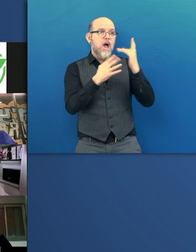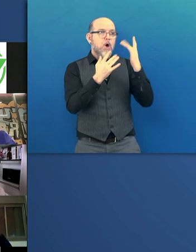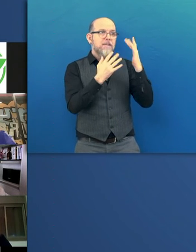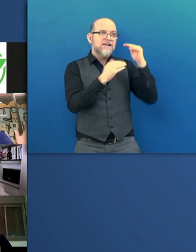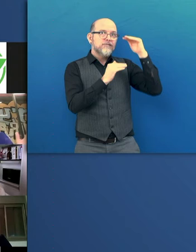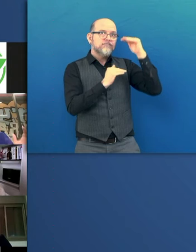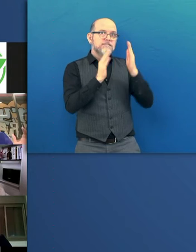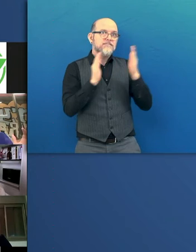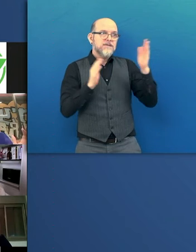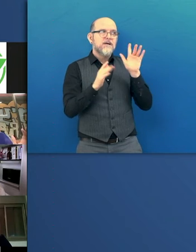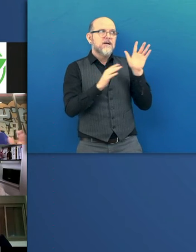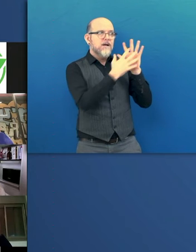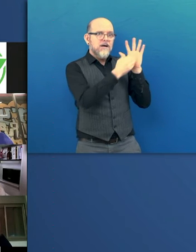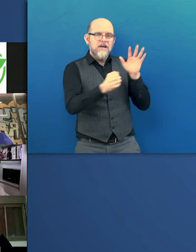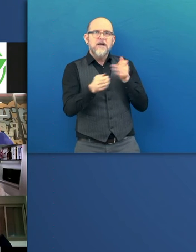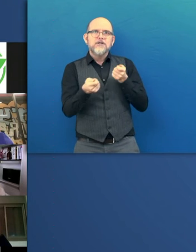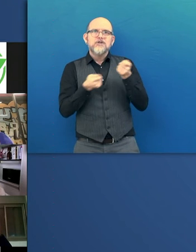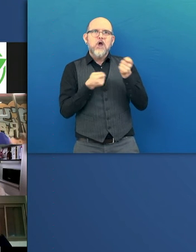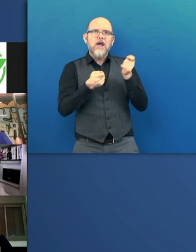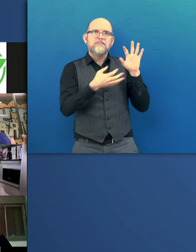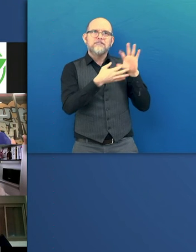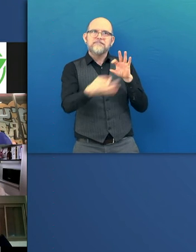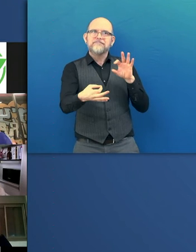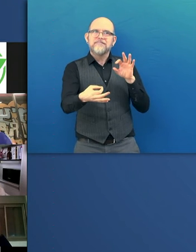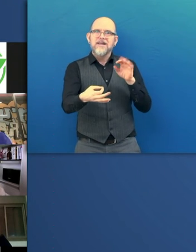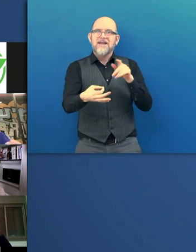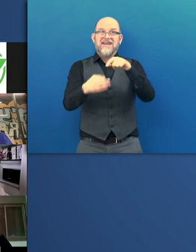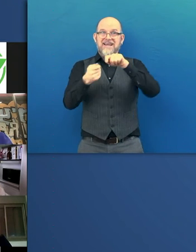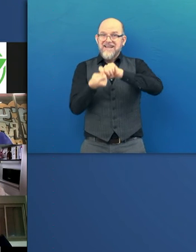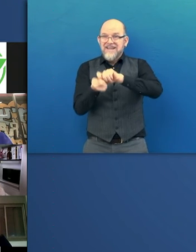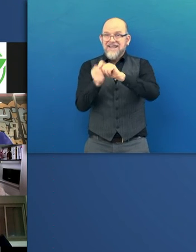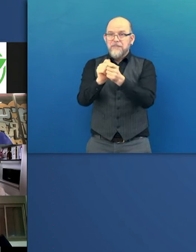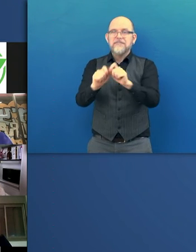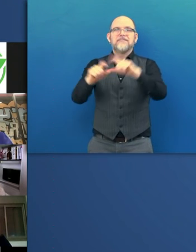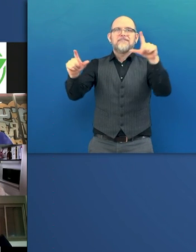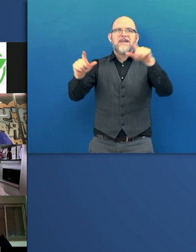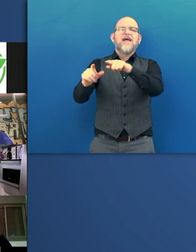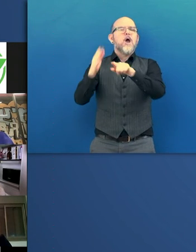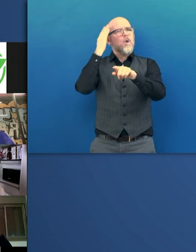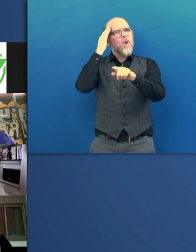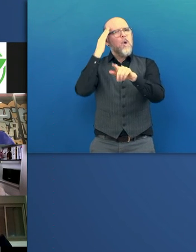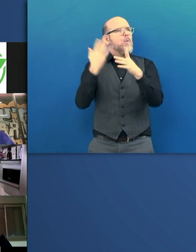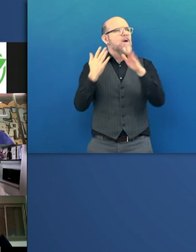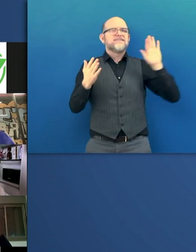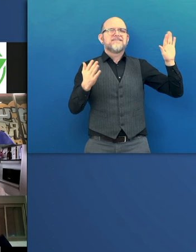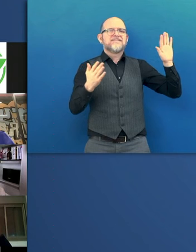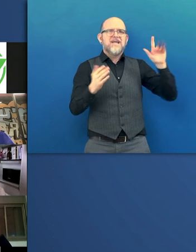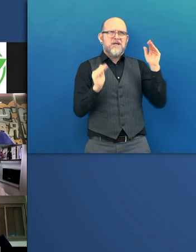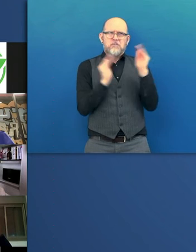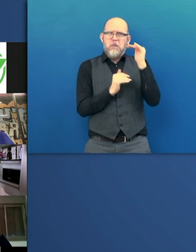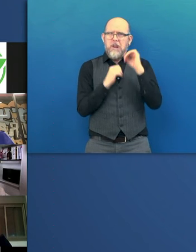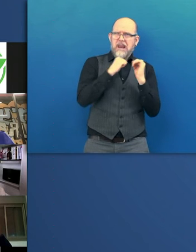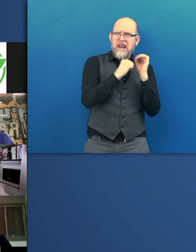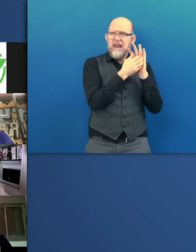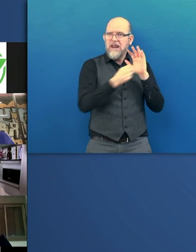for the device is the full motion of the world. And so I can use the full screen on the corresponding device that I'm controlling. You